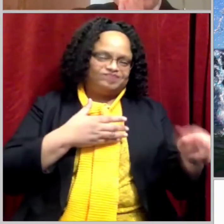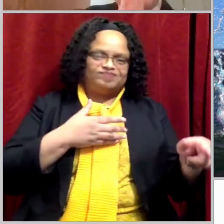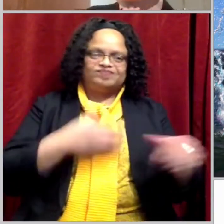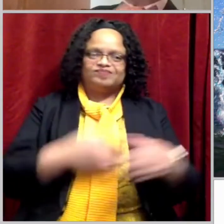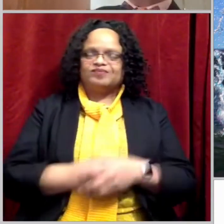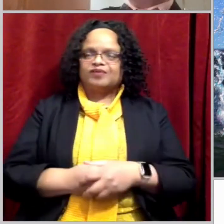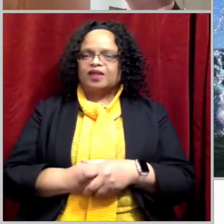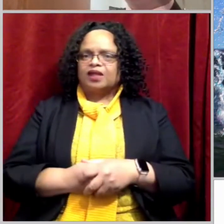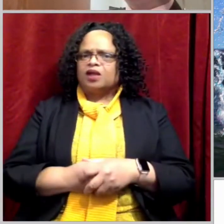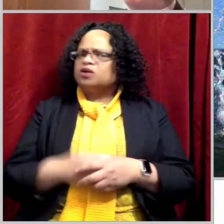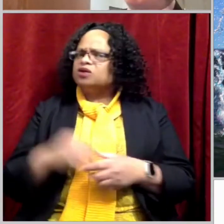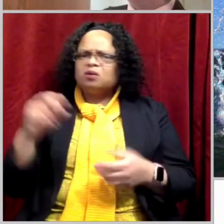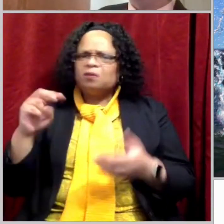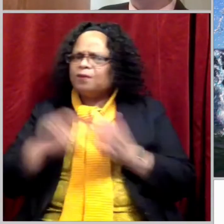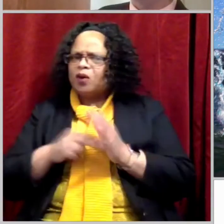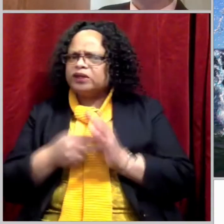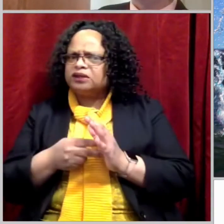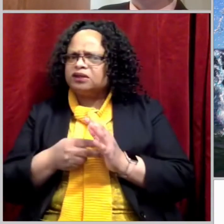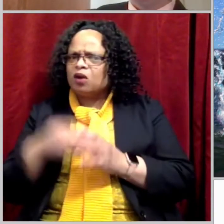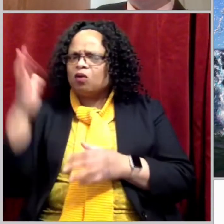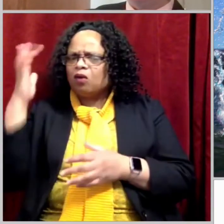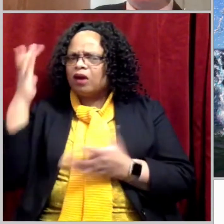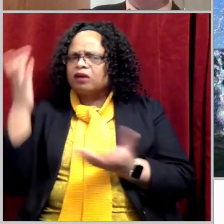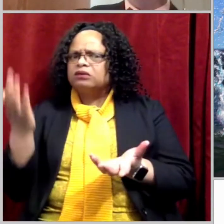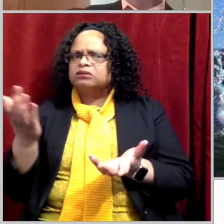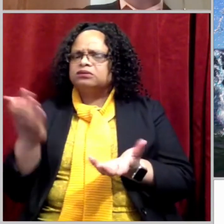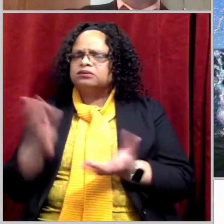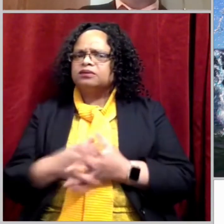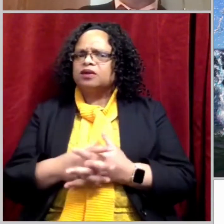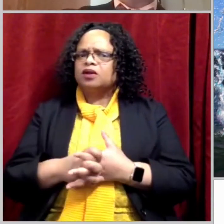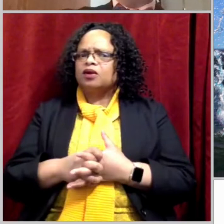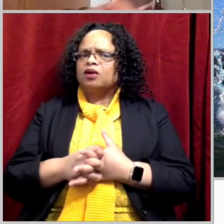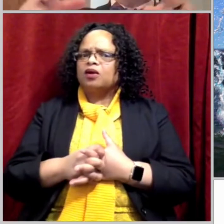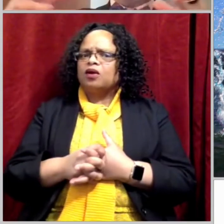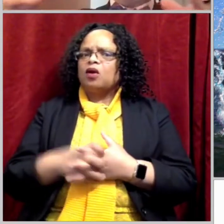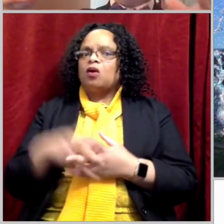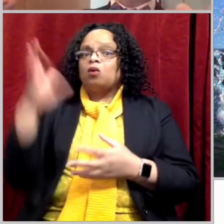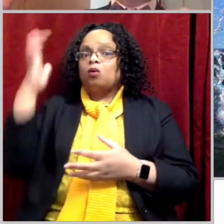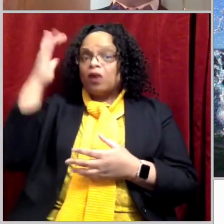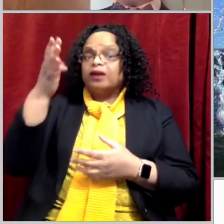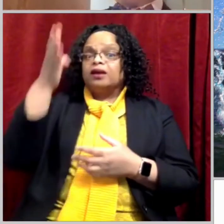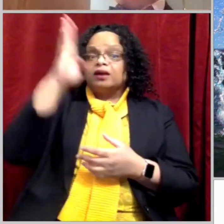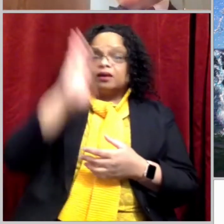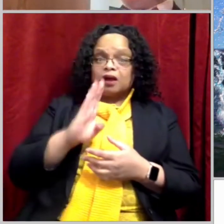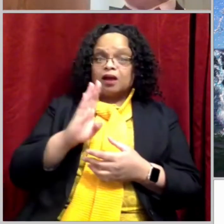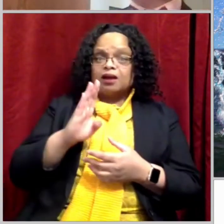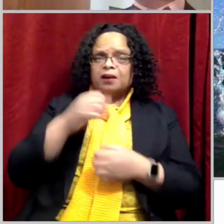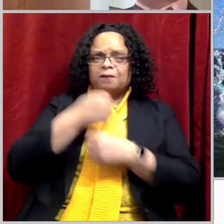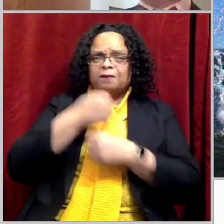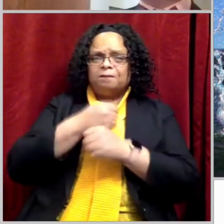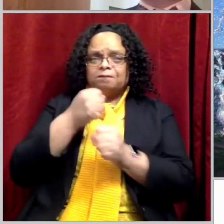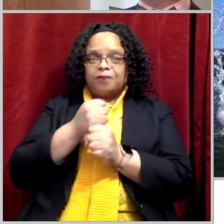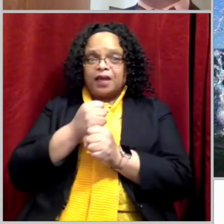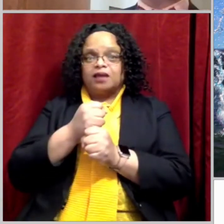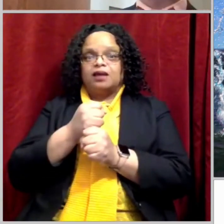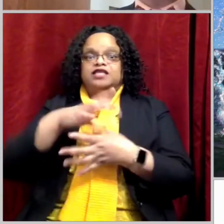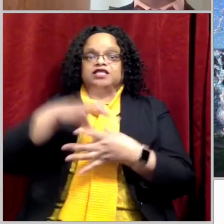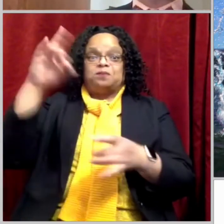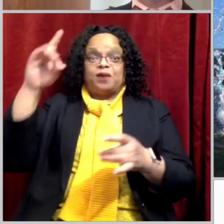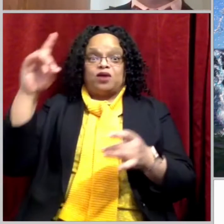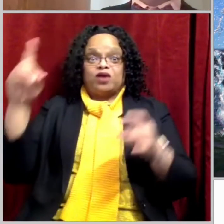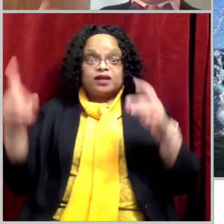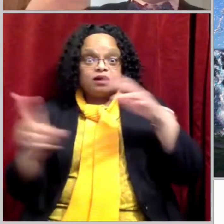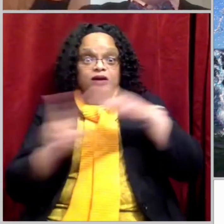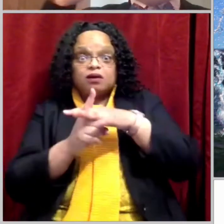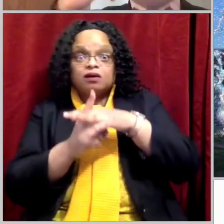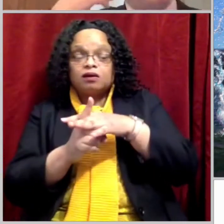what's the point of all this? Why did God made the Spirit manifest at that point for everyone